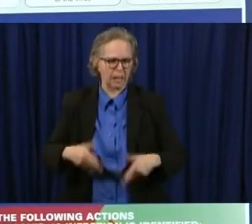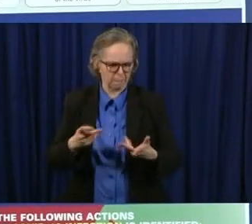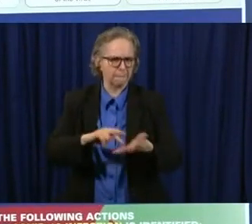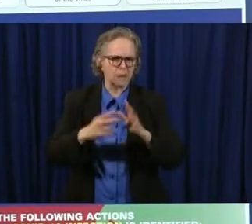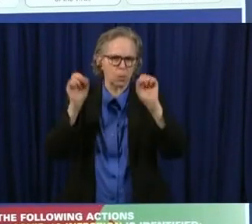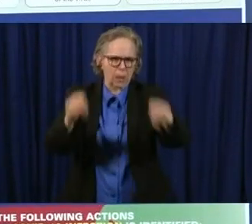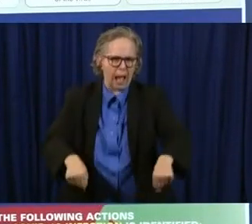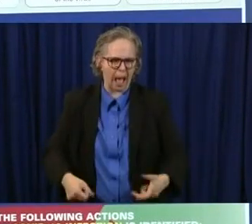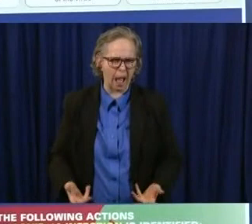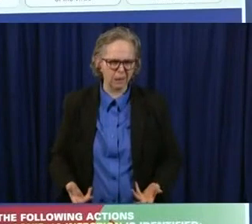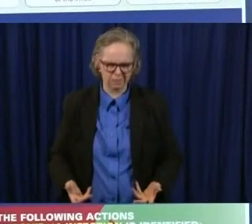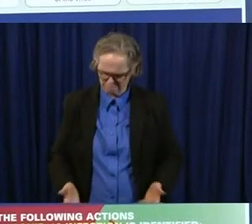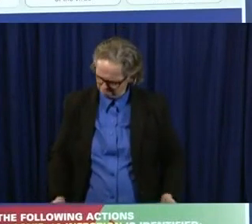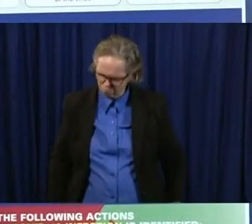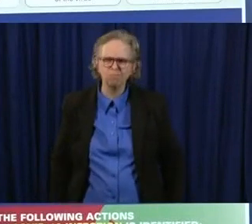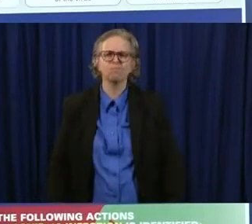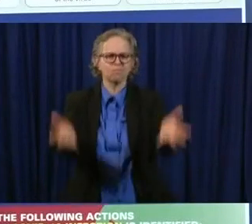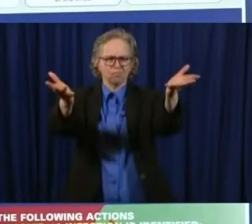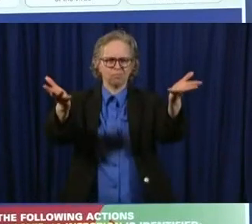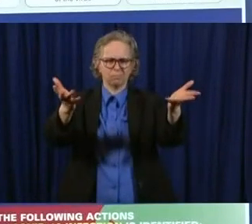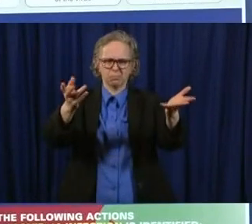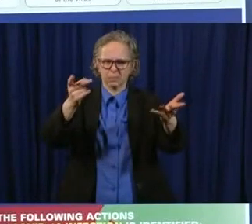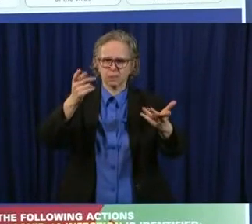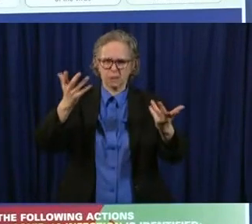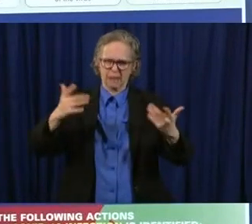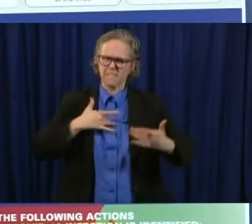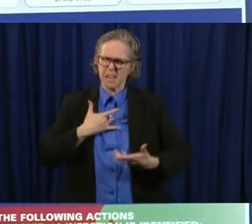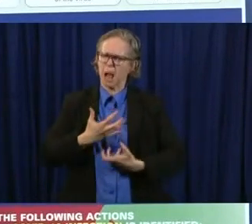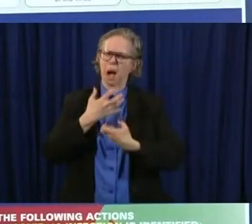but i'm not going to be reckless about it either